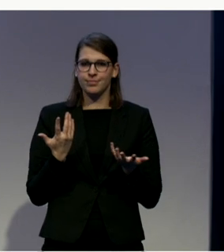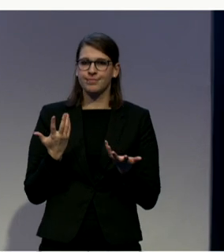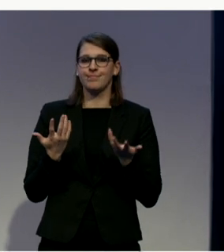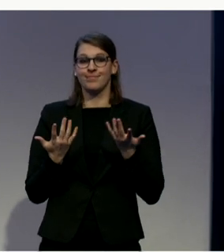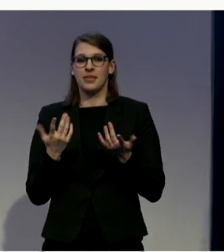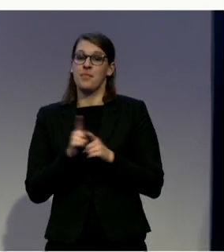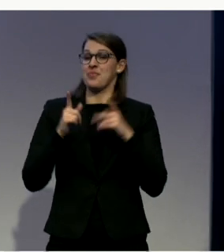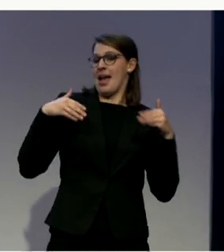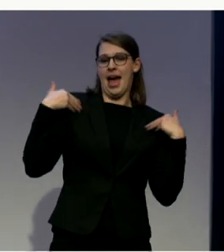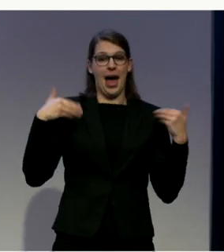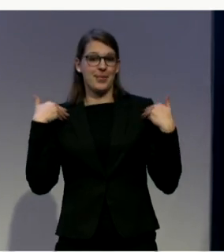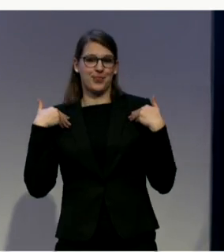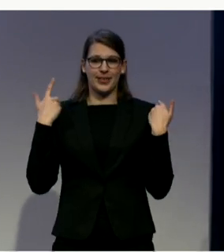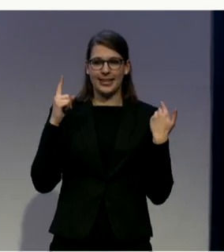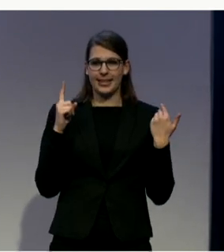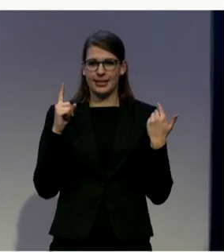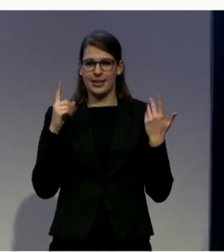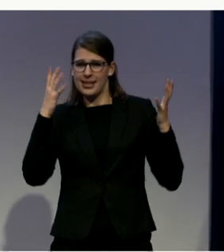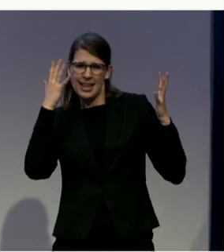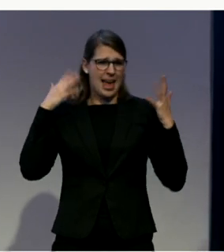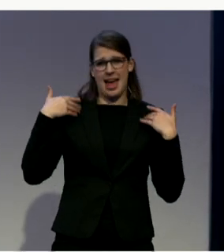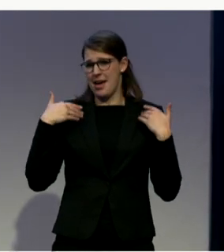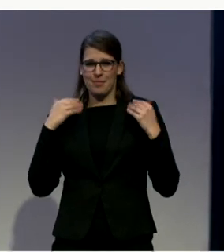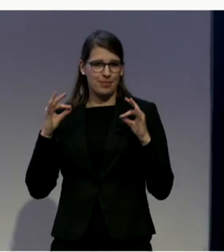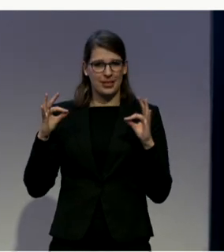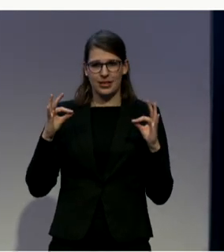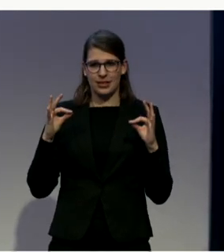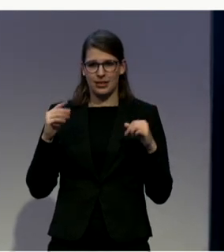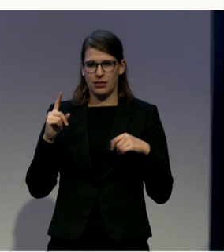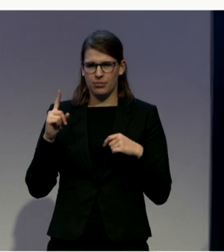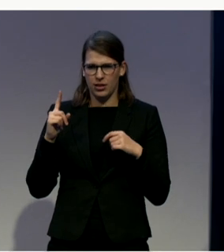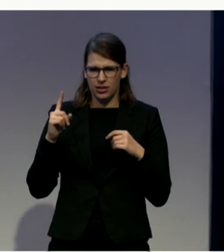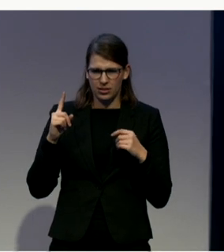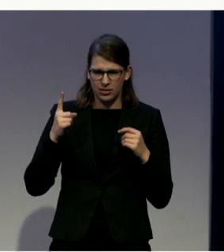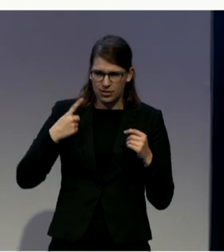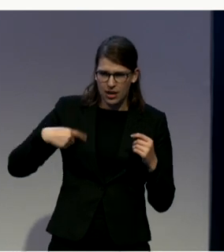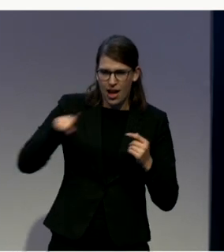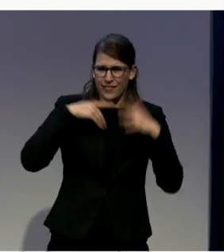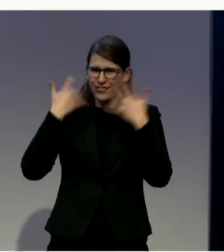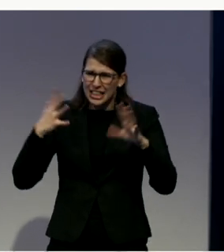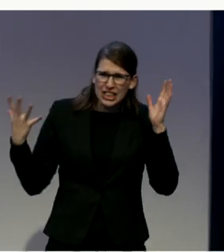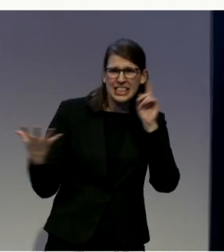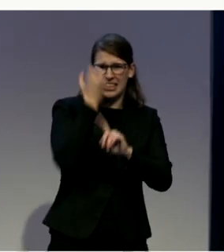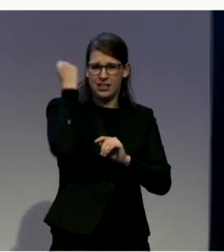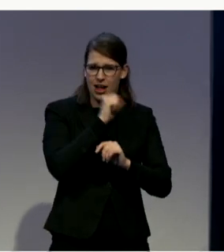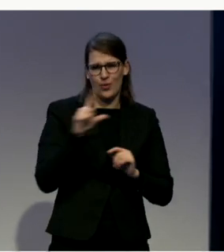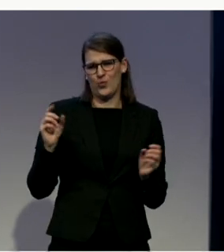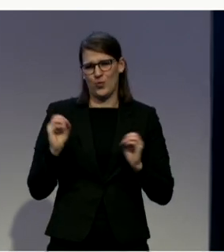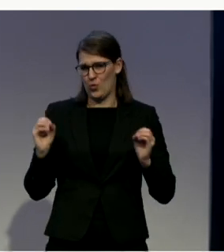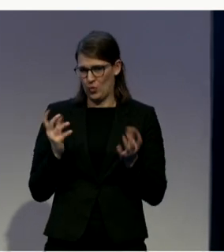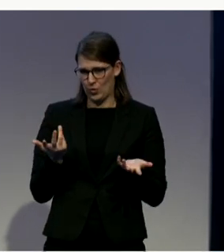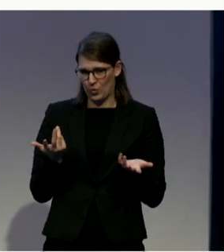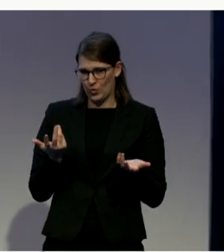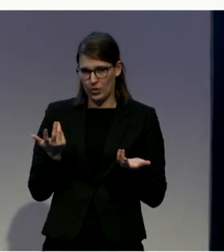We are celebrating before the time. Because we are so used to see